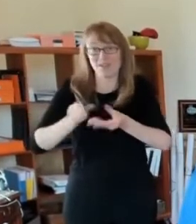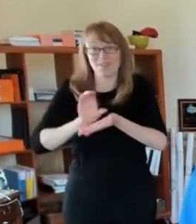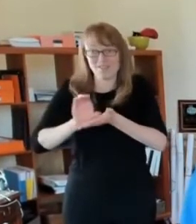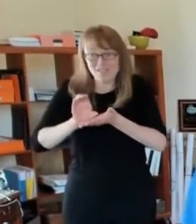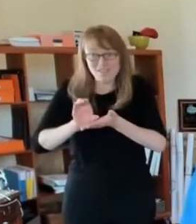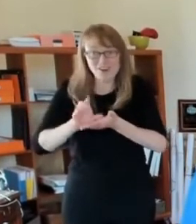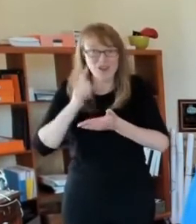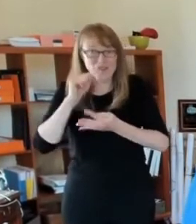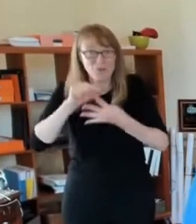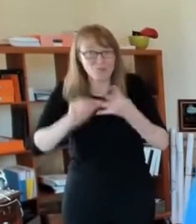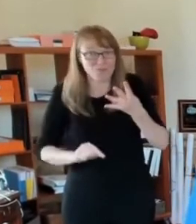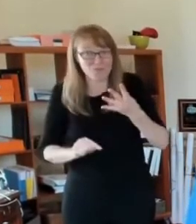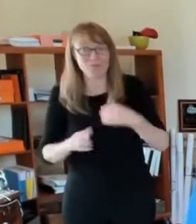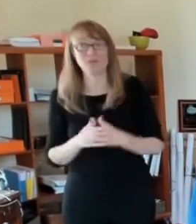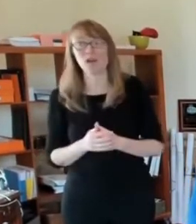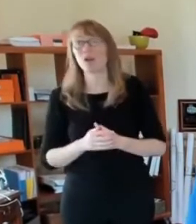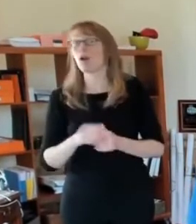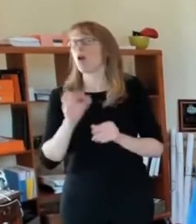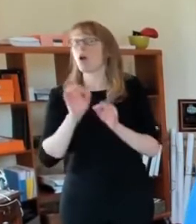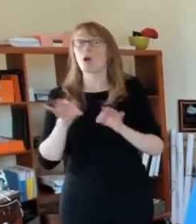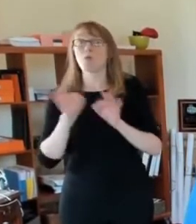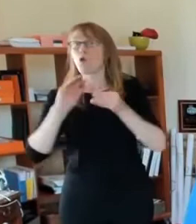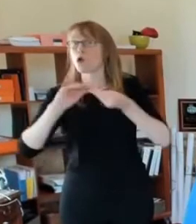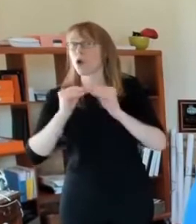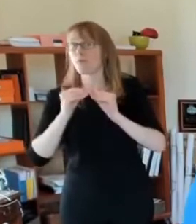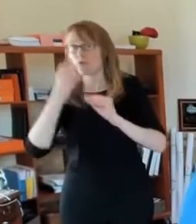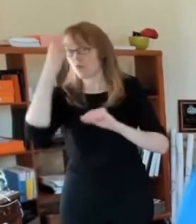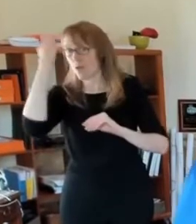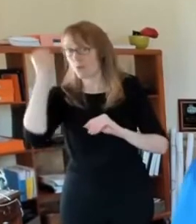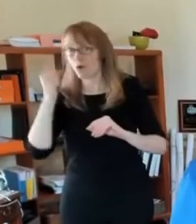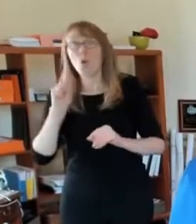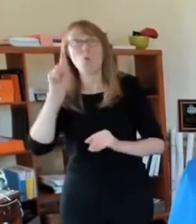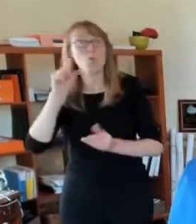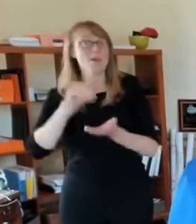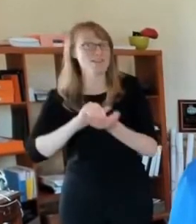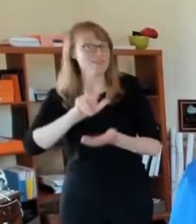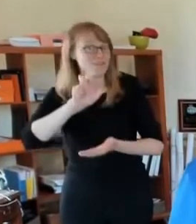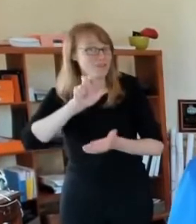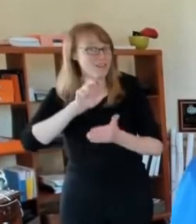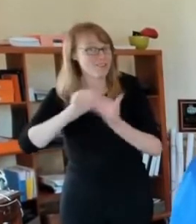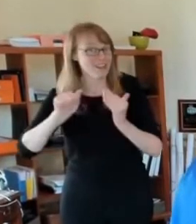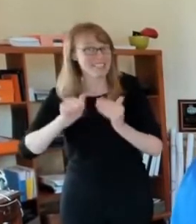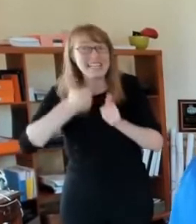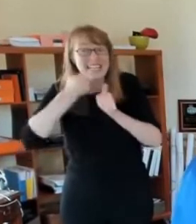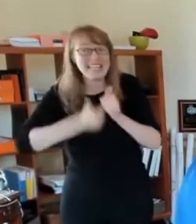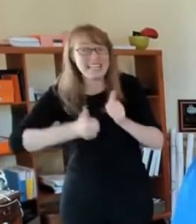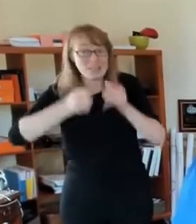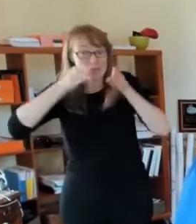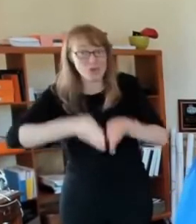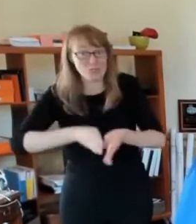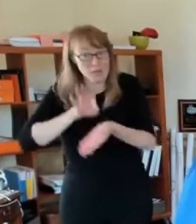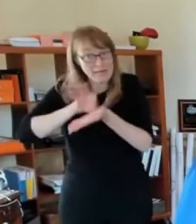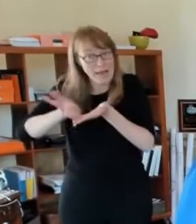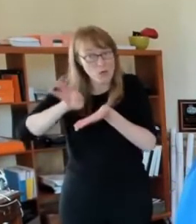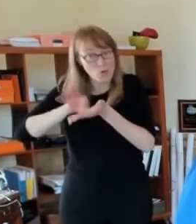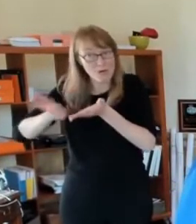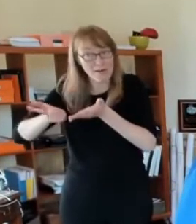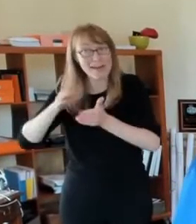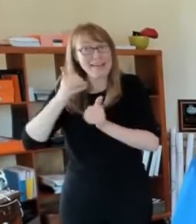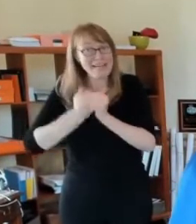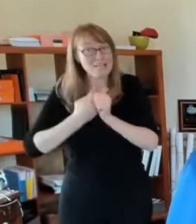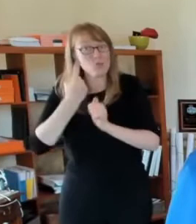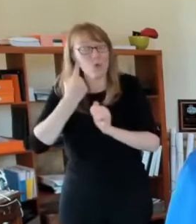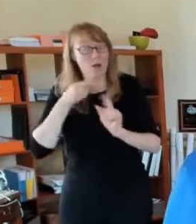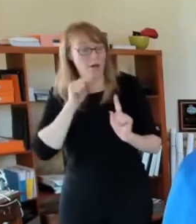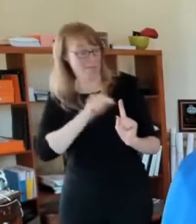person that fills out the census means $1,300 to the city of St. Louis. And that again goes to the services services I mentioned.